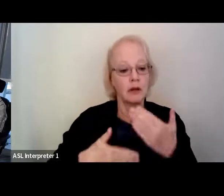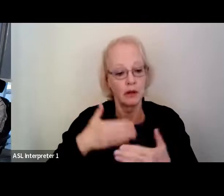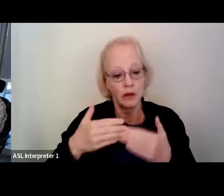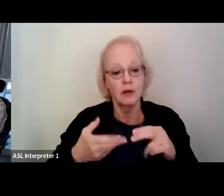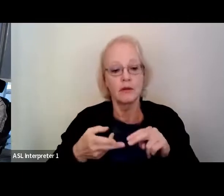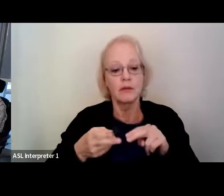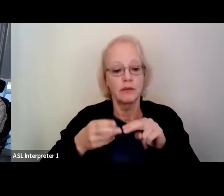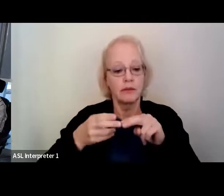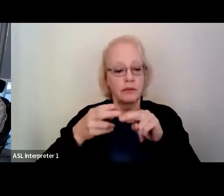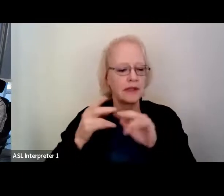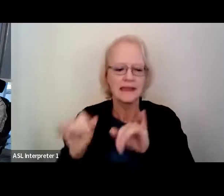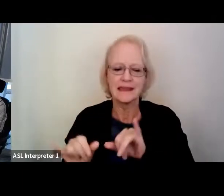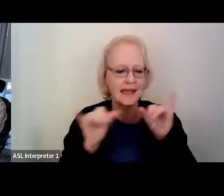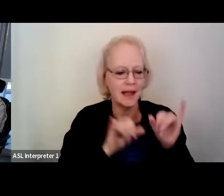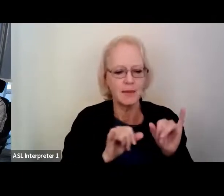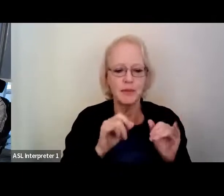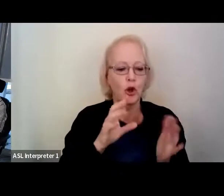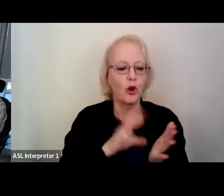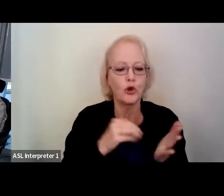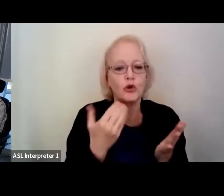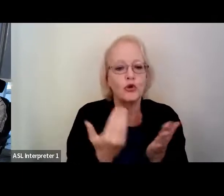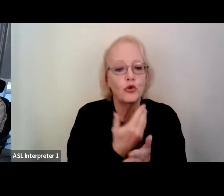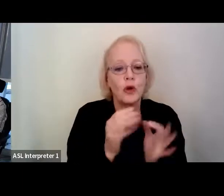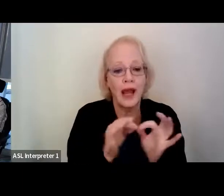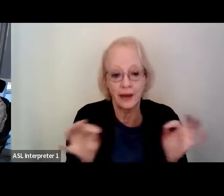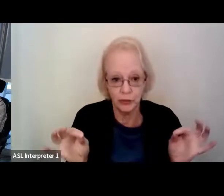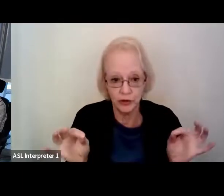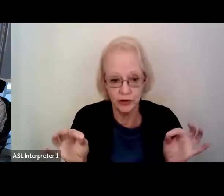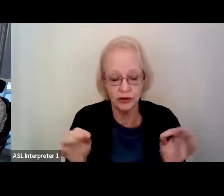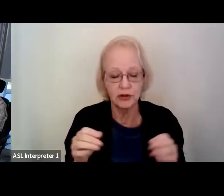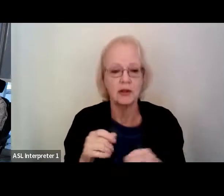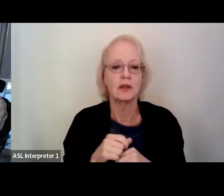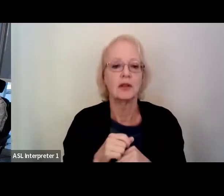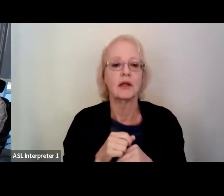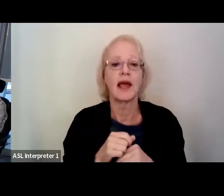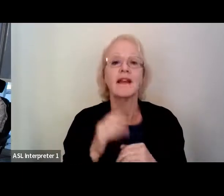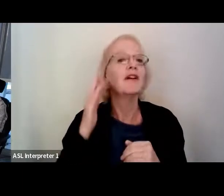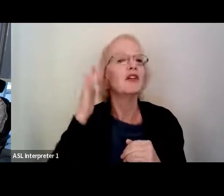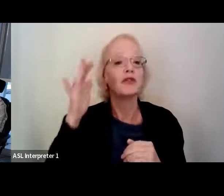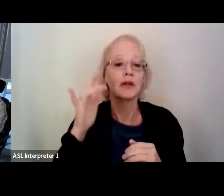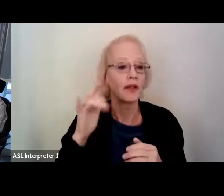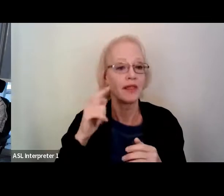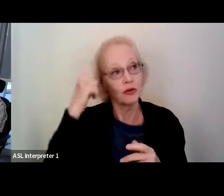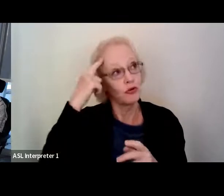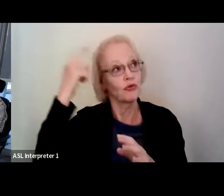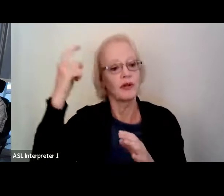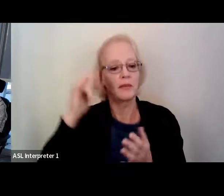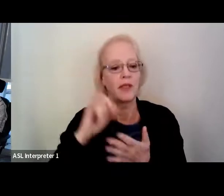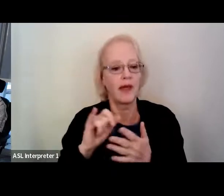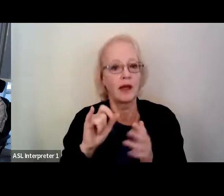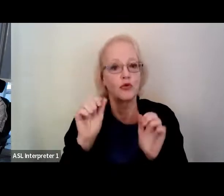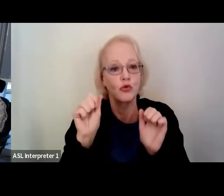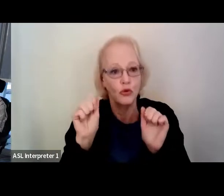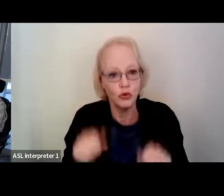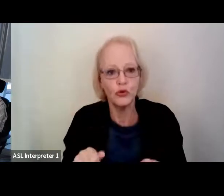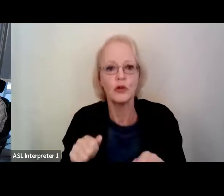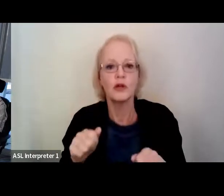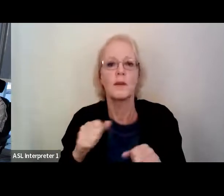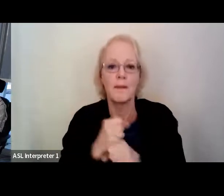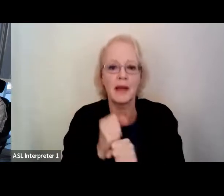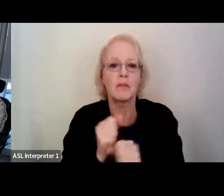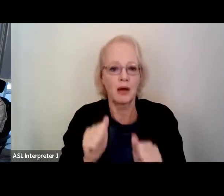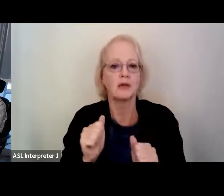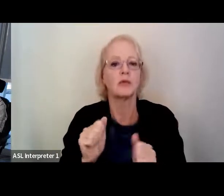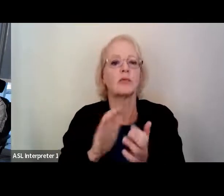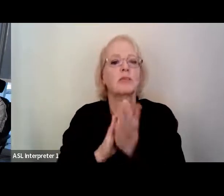similar again to learning a new language. And eventually, the dream is that you can then enable kind of fluent, natural